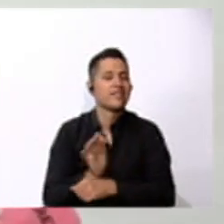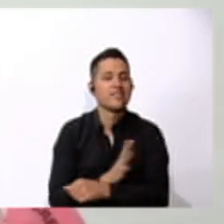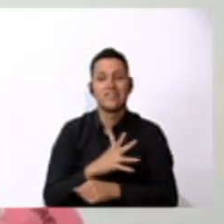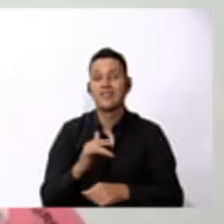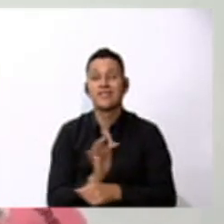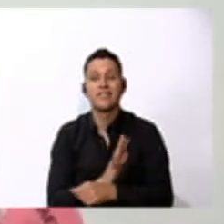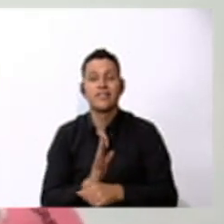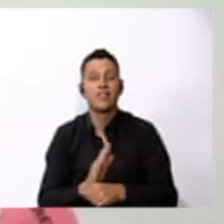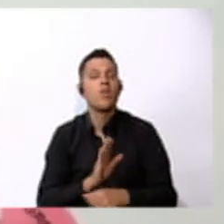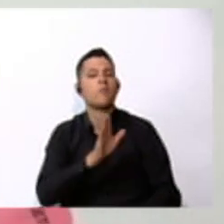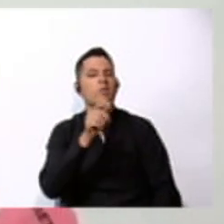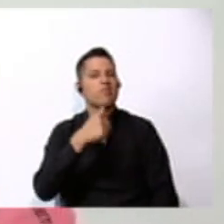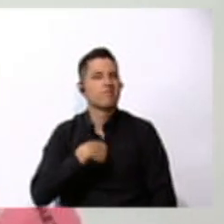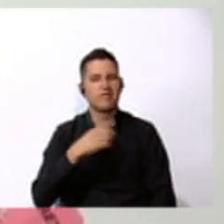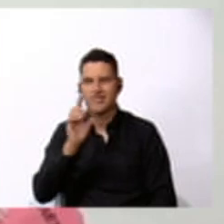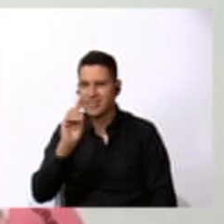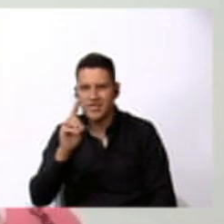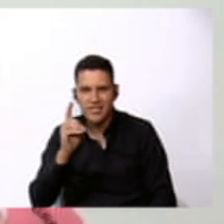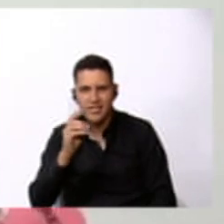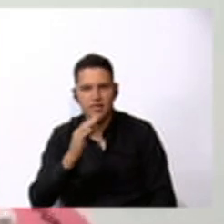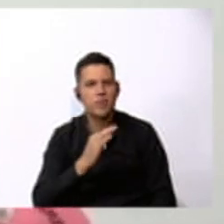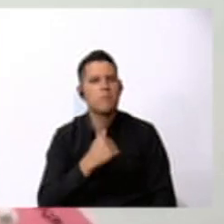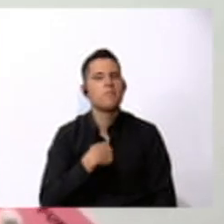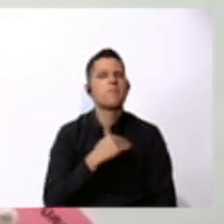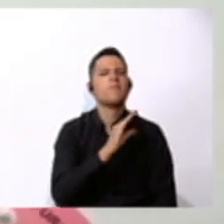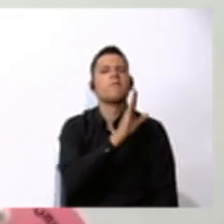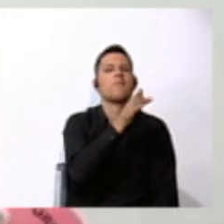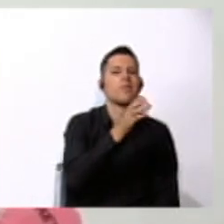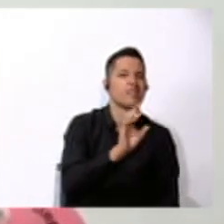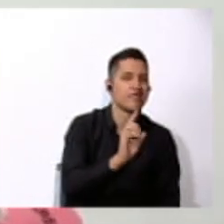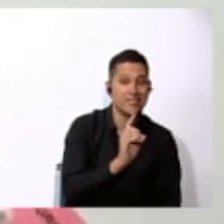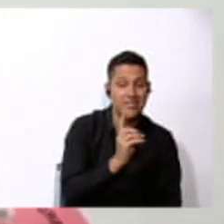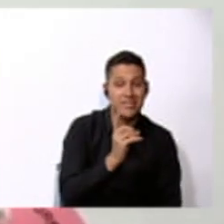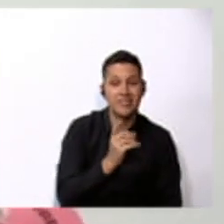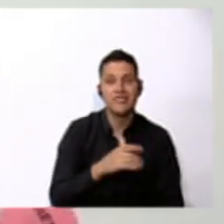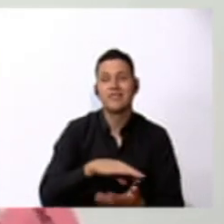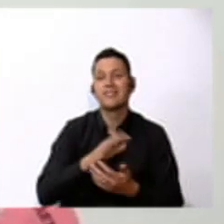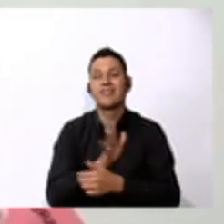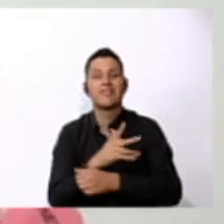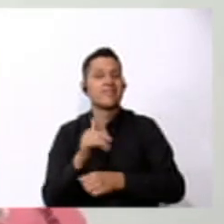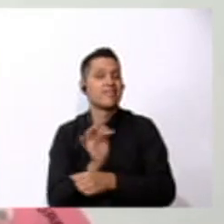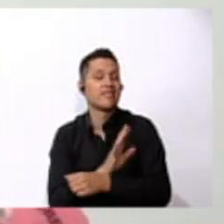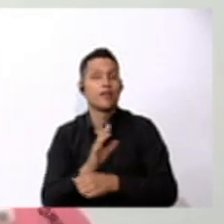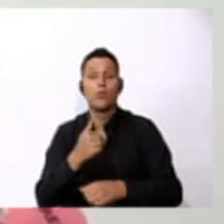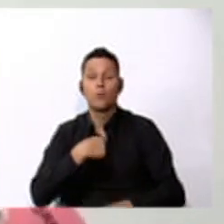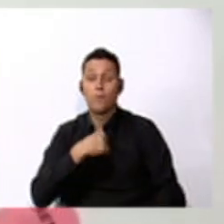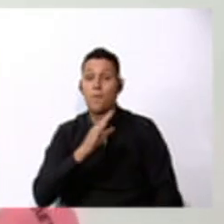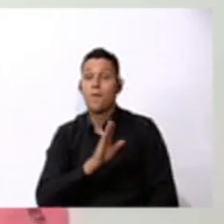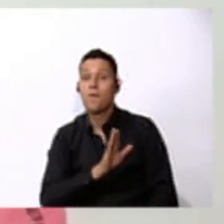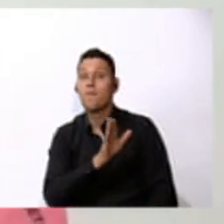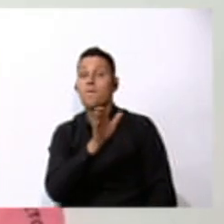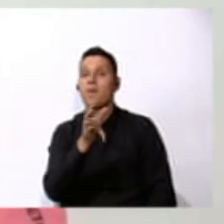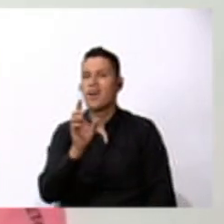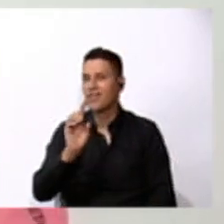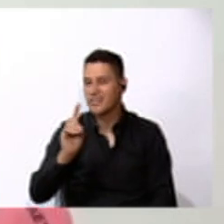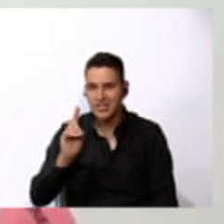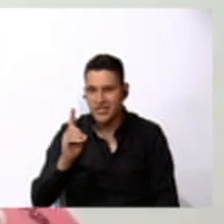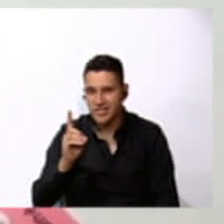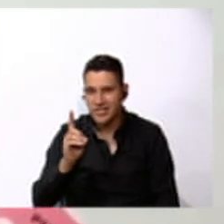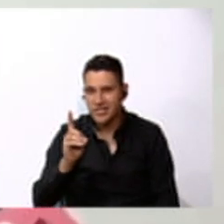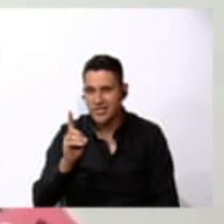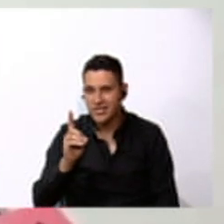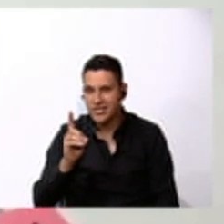Where are you going? Where are you going? I am going to